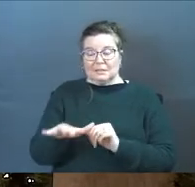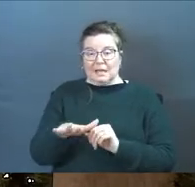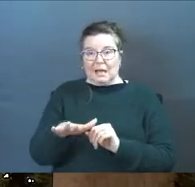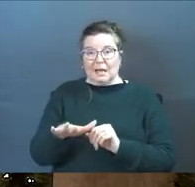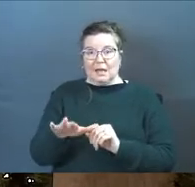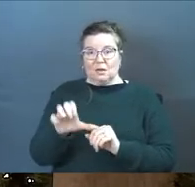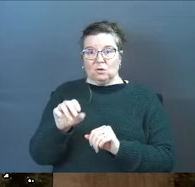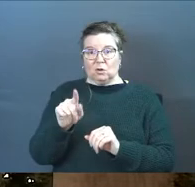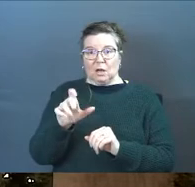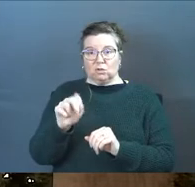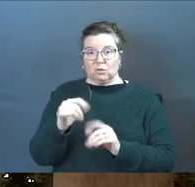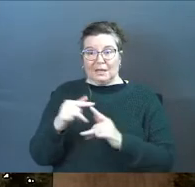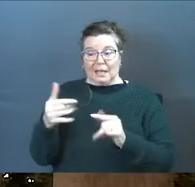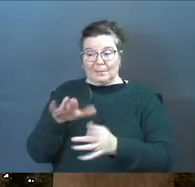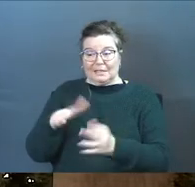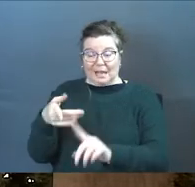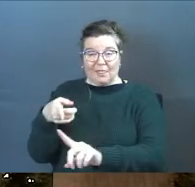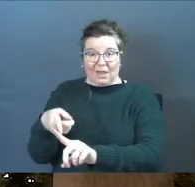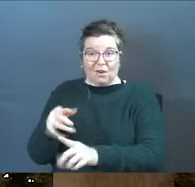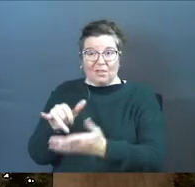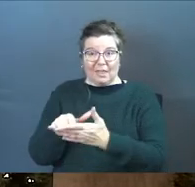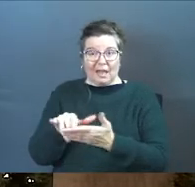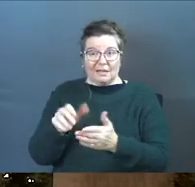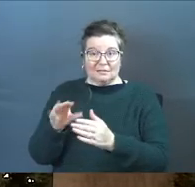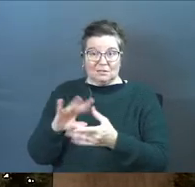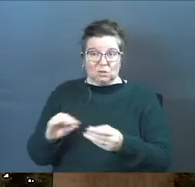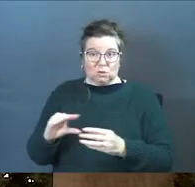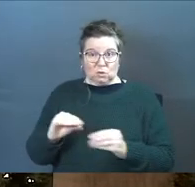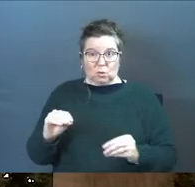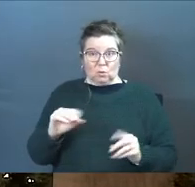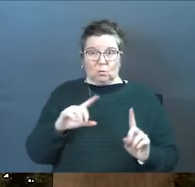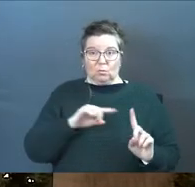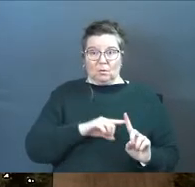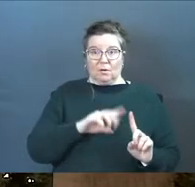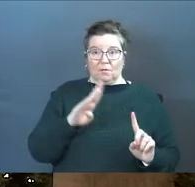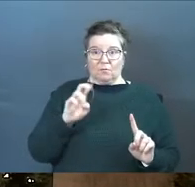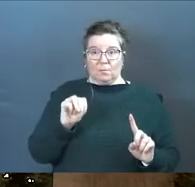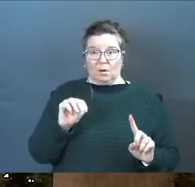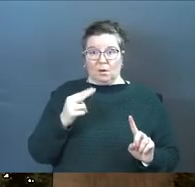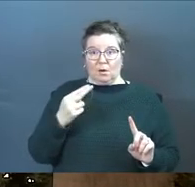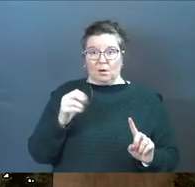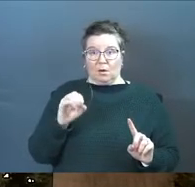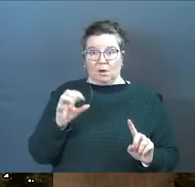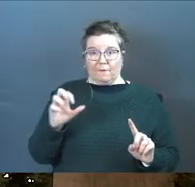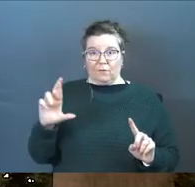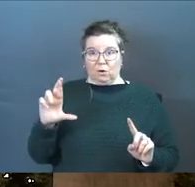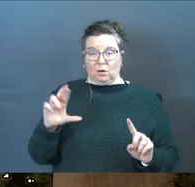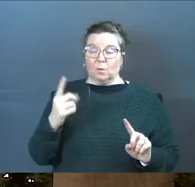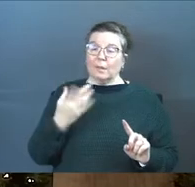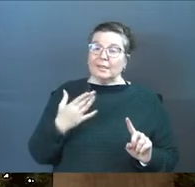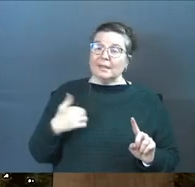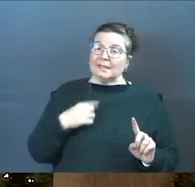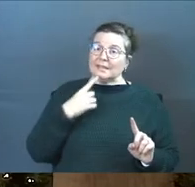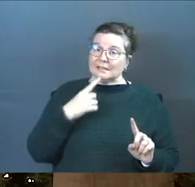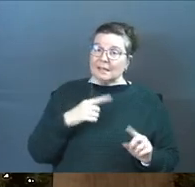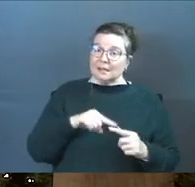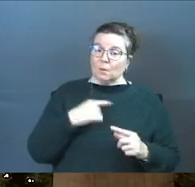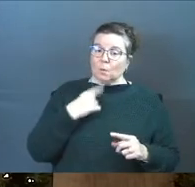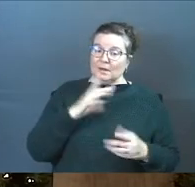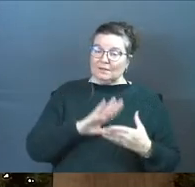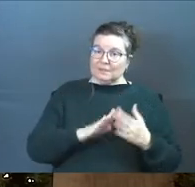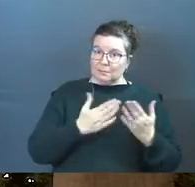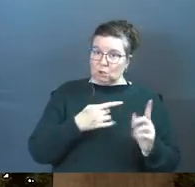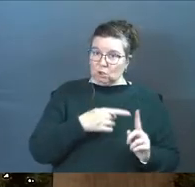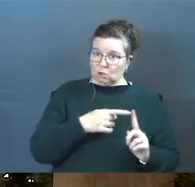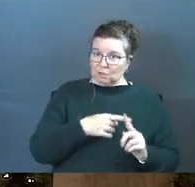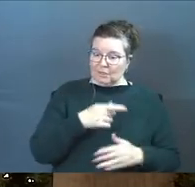a concentration camp and he died there. That's the back story of Dietrich Bonhoeffer. One of the things he said in one of his